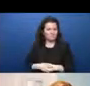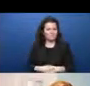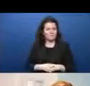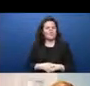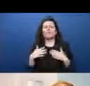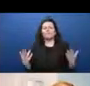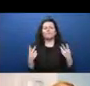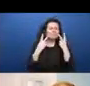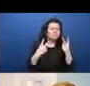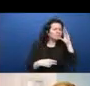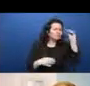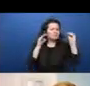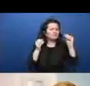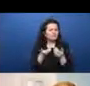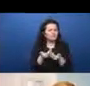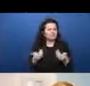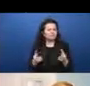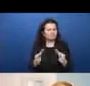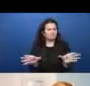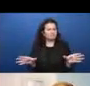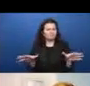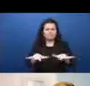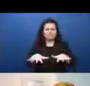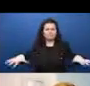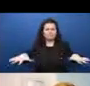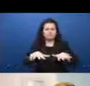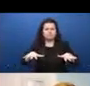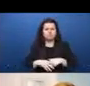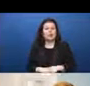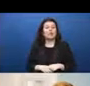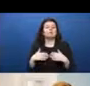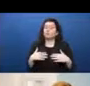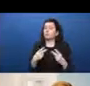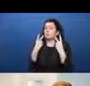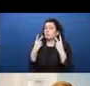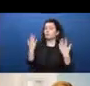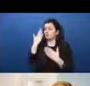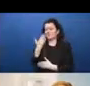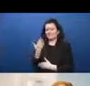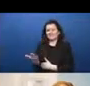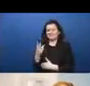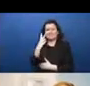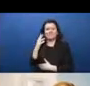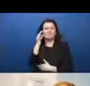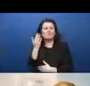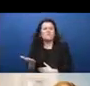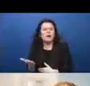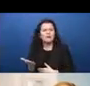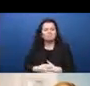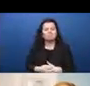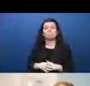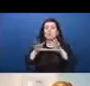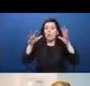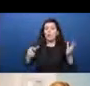Of course, this is a critical topic, as we meet here during the Commission on the Status of Women. Globally, 48% of all